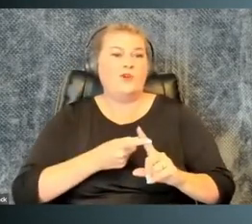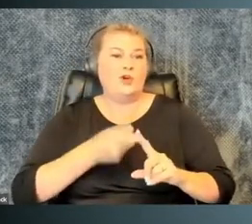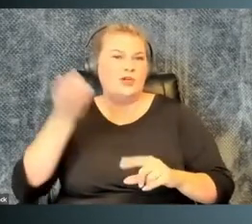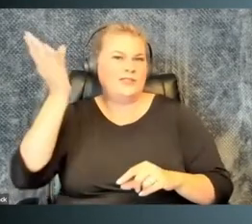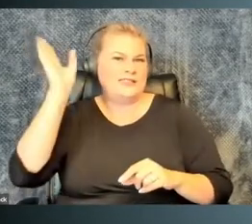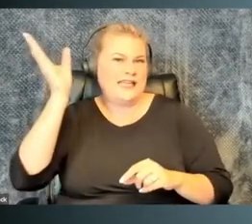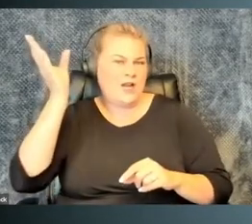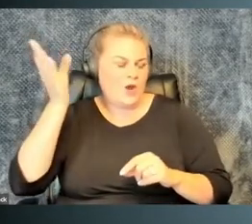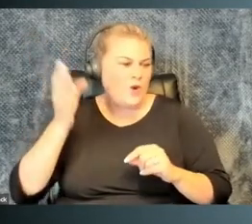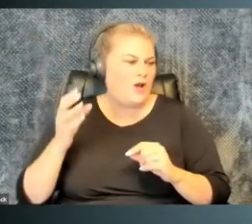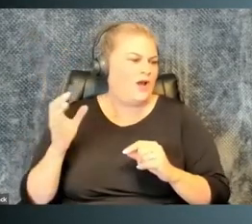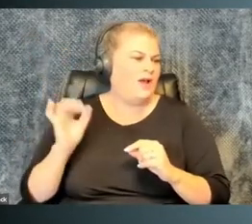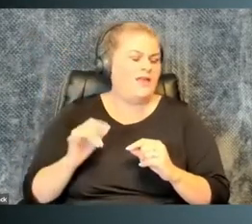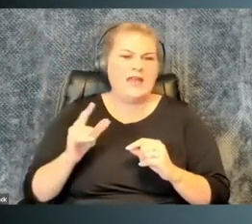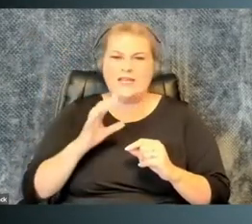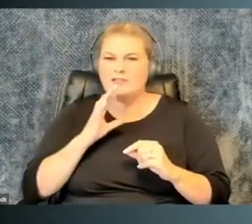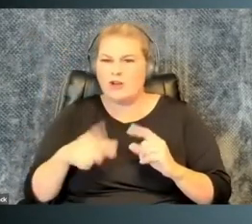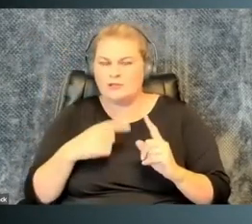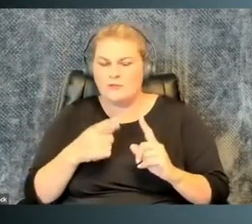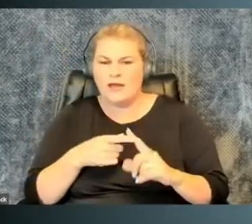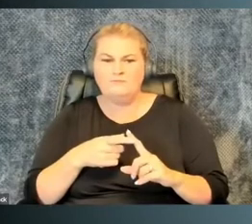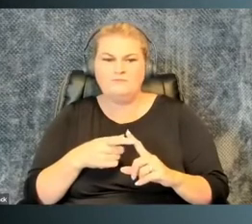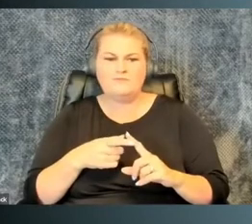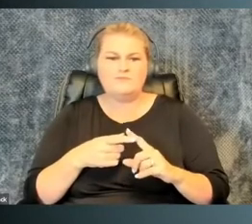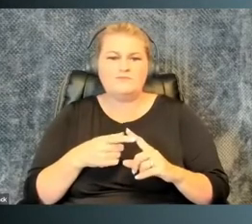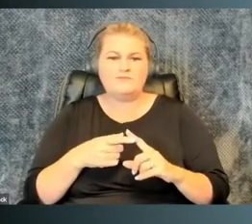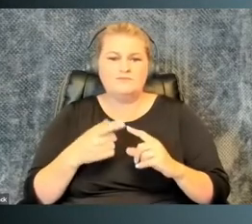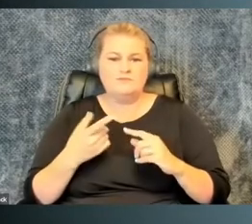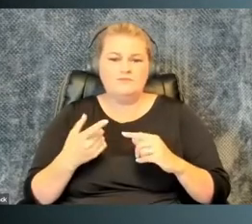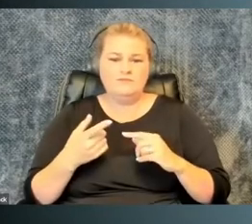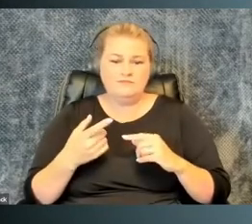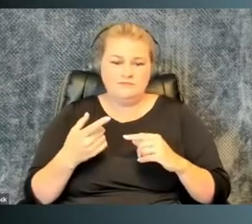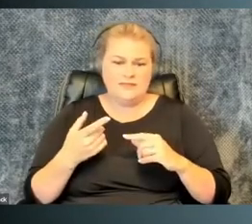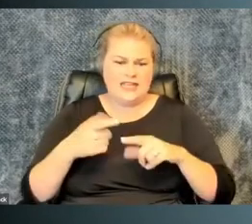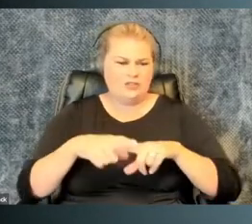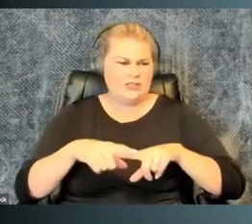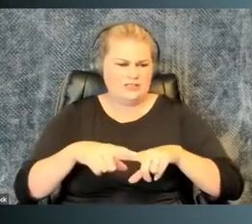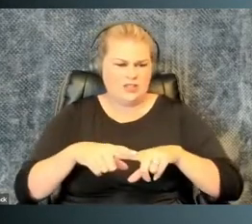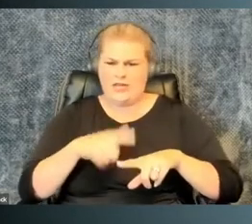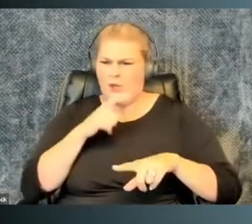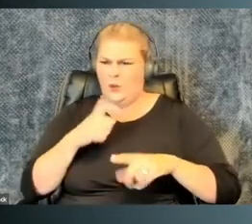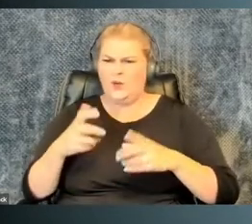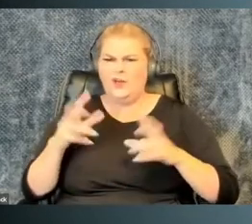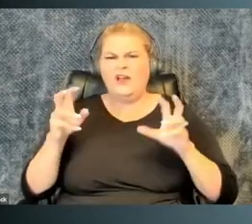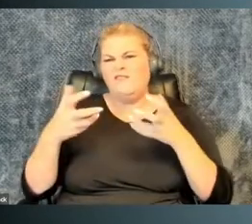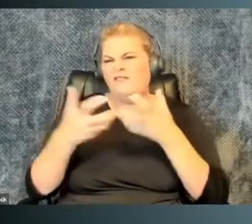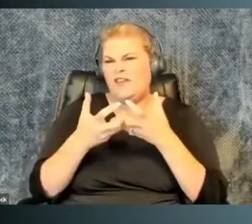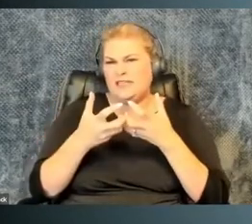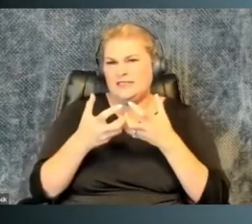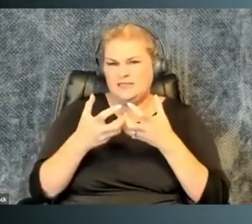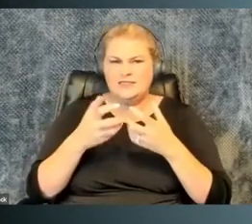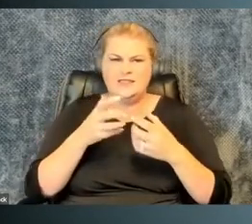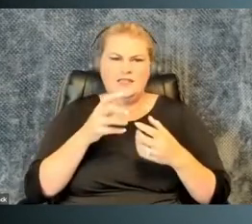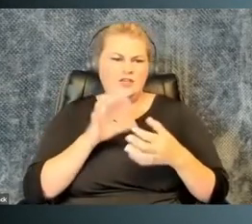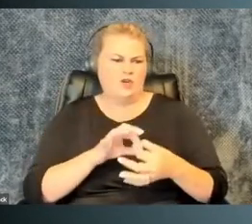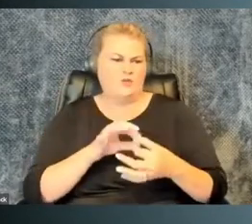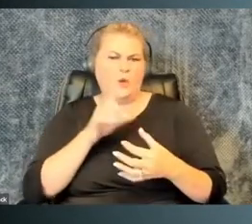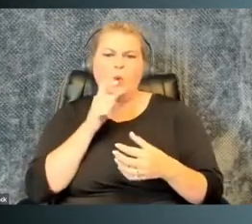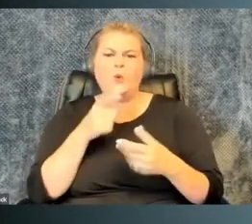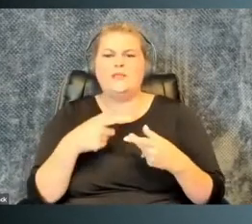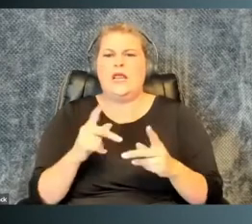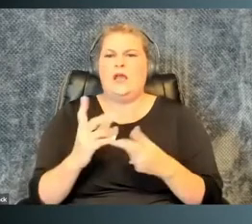Dr. O's first keynote here, where he talks about intersectionality and who fits